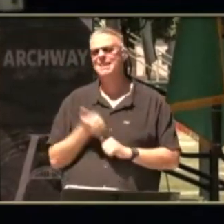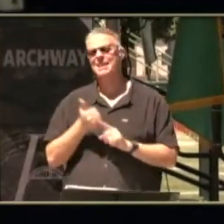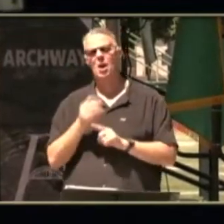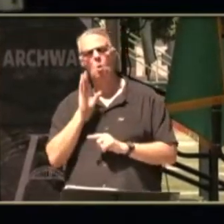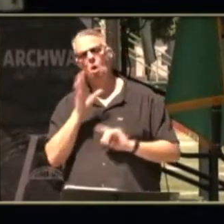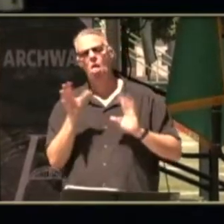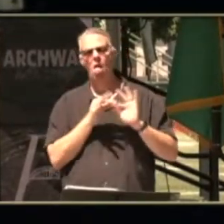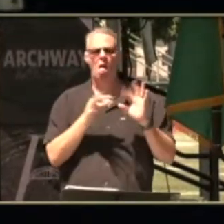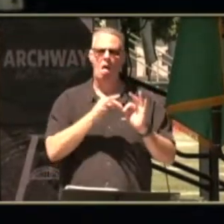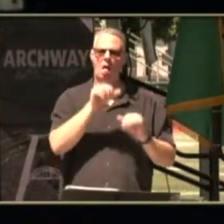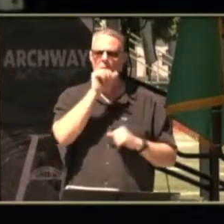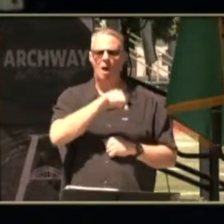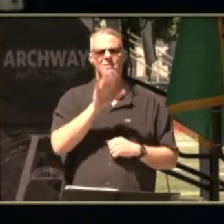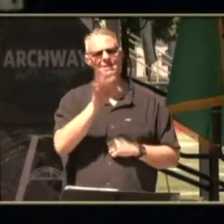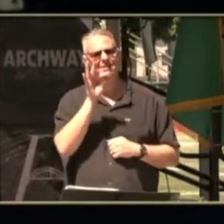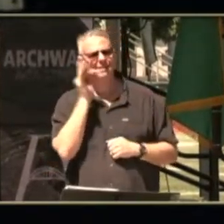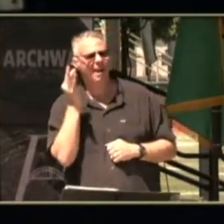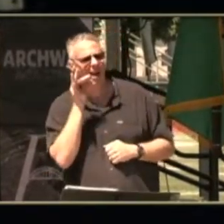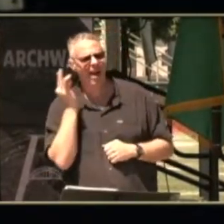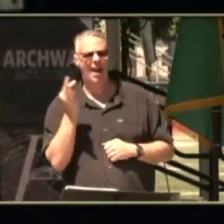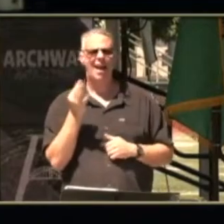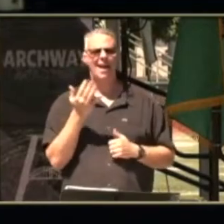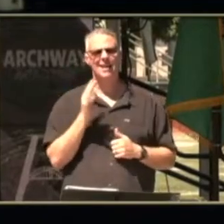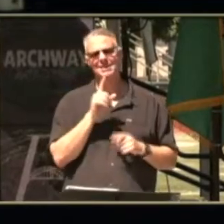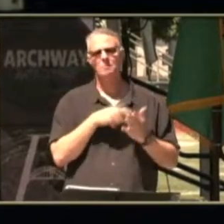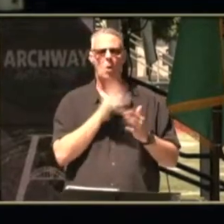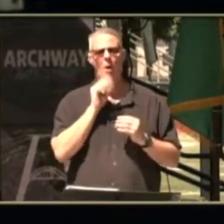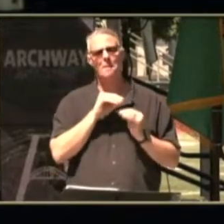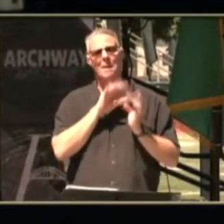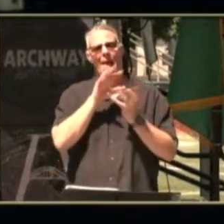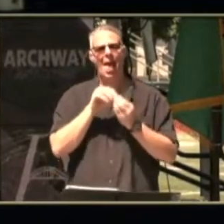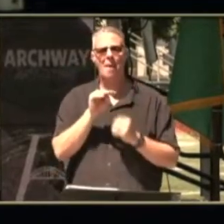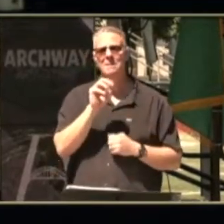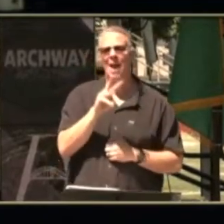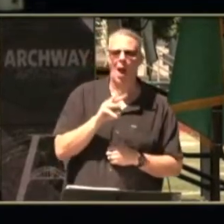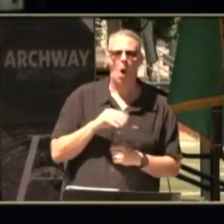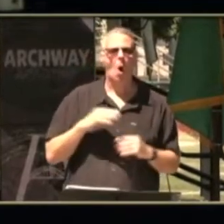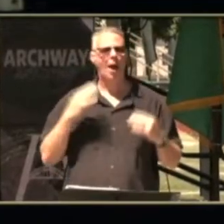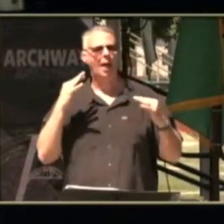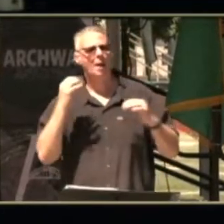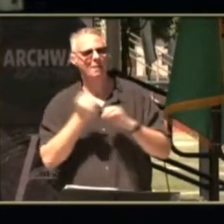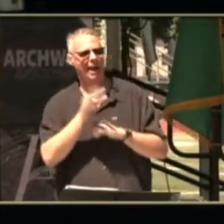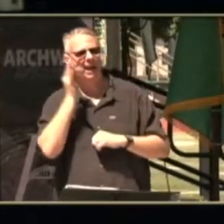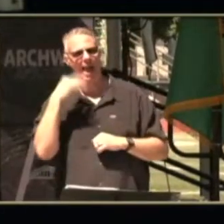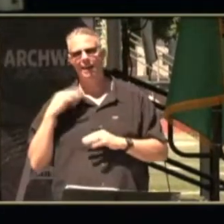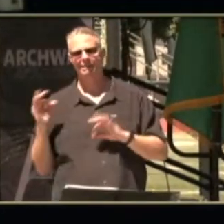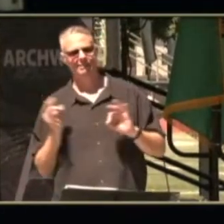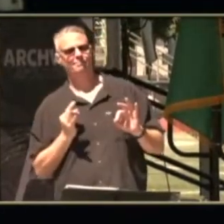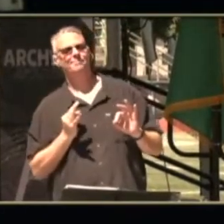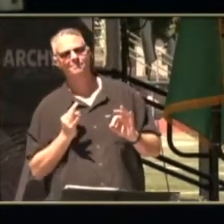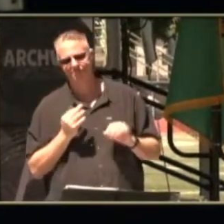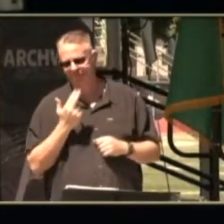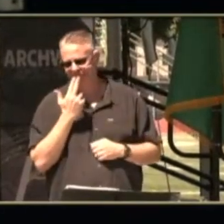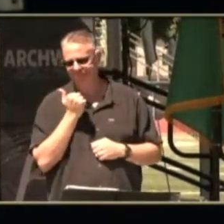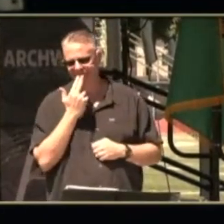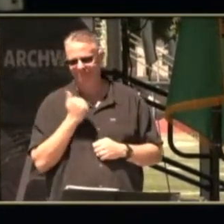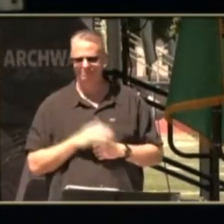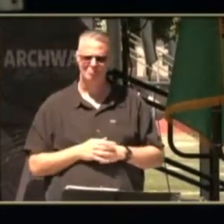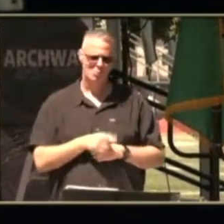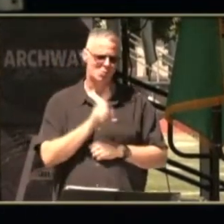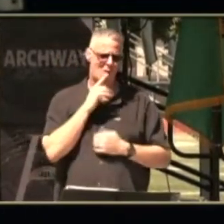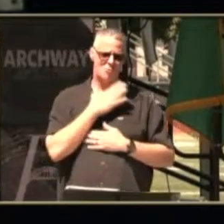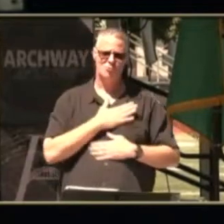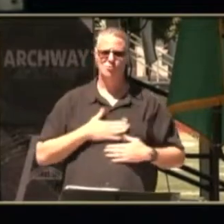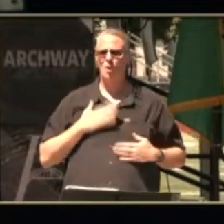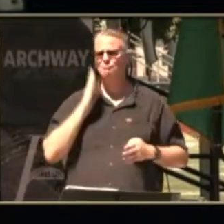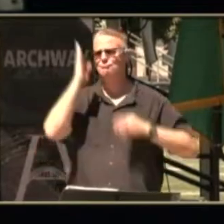his love of cats with us and often meow or do cats chattering noises and how much he enjoyed going